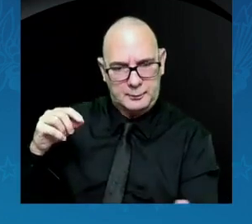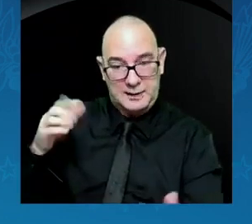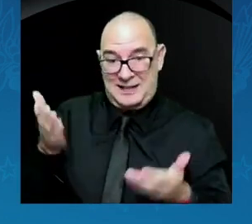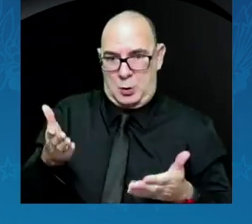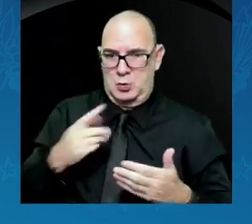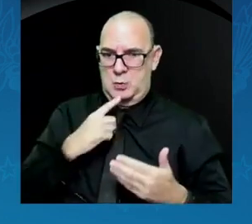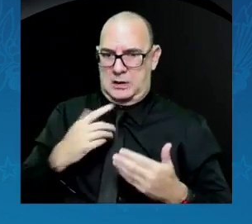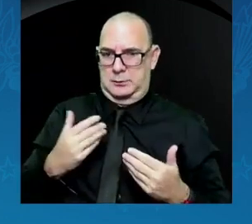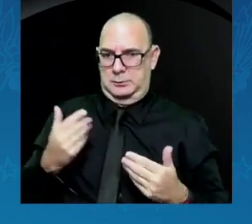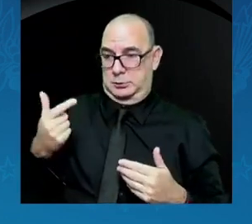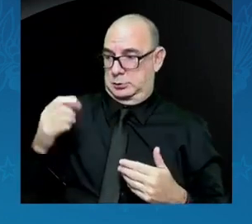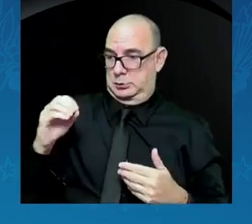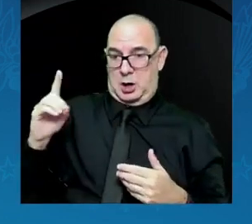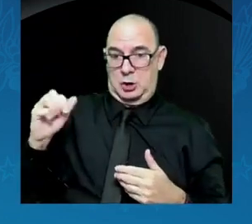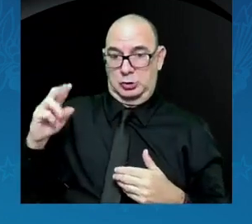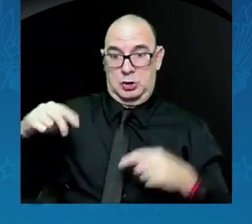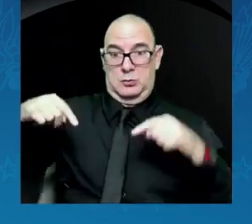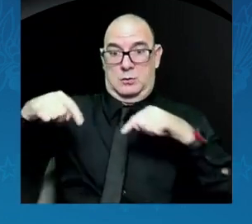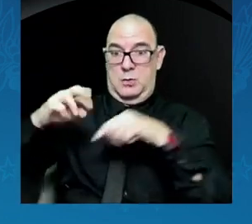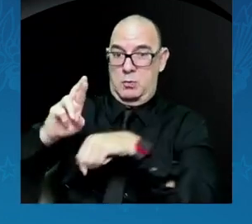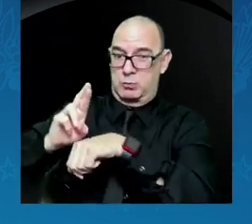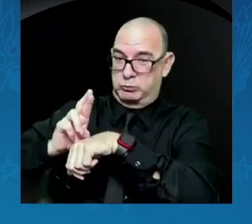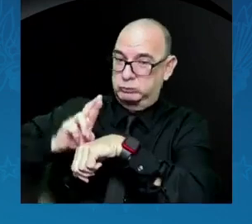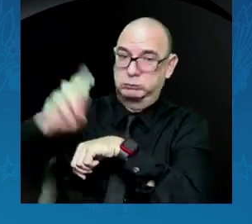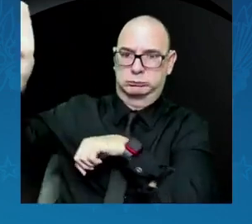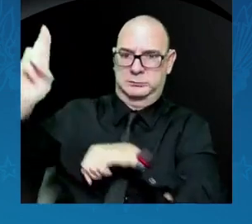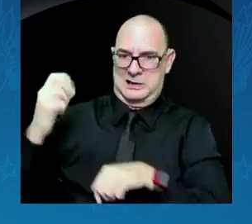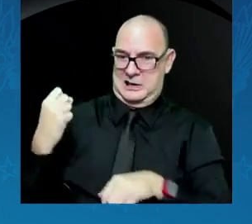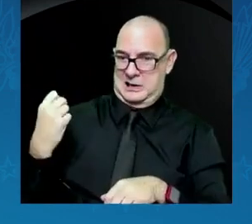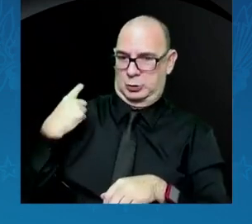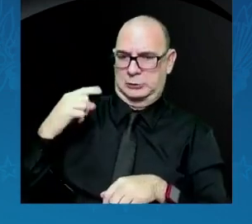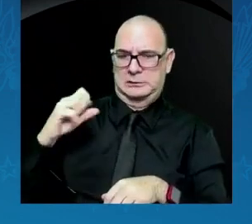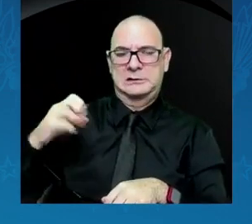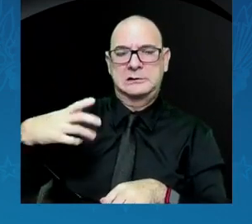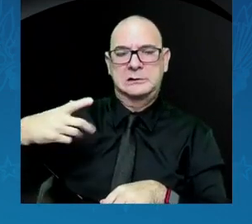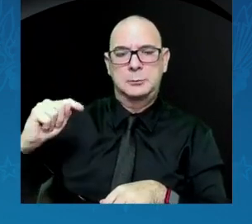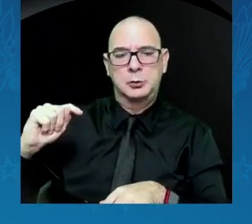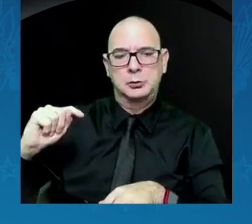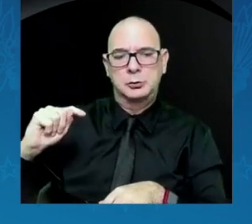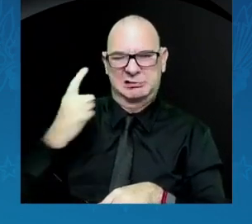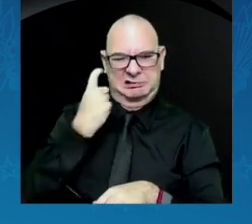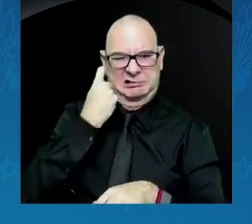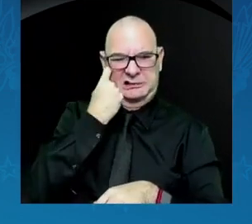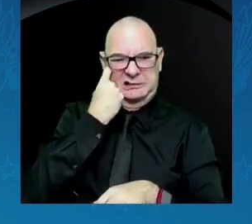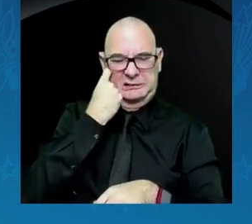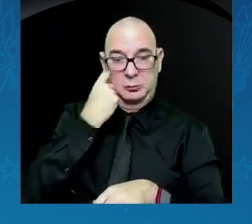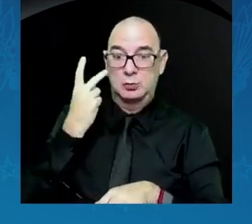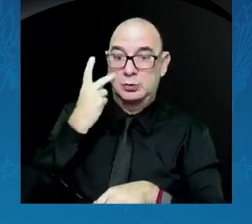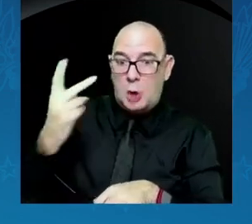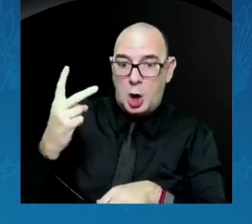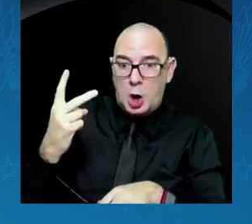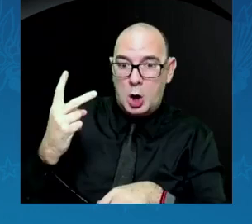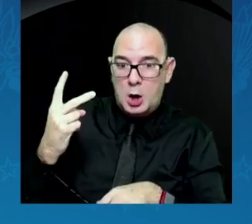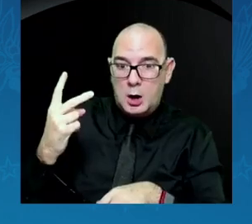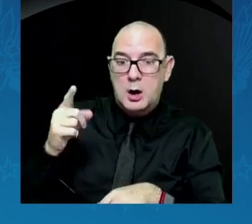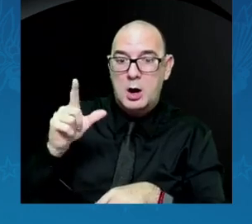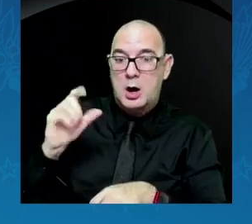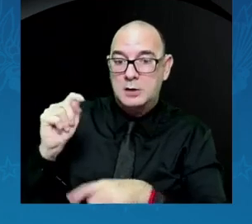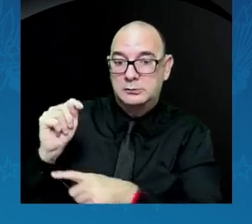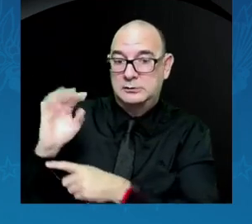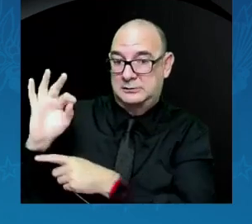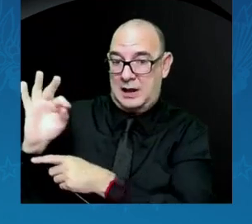space last September. As we just saw, Landsat 9 can provide real time images